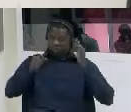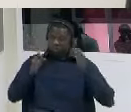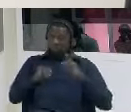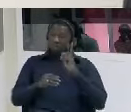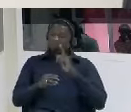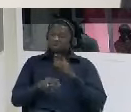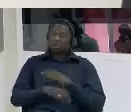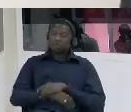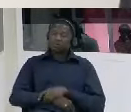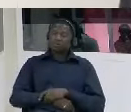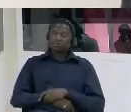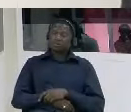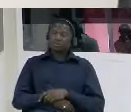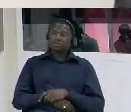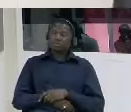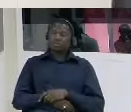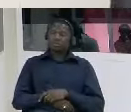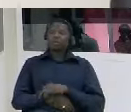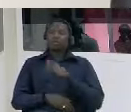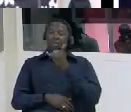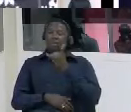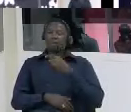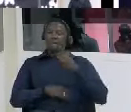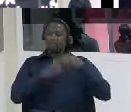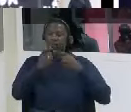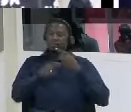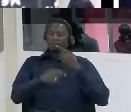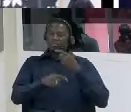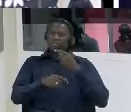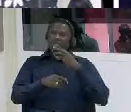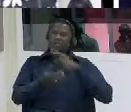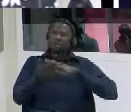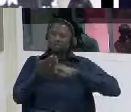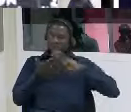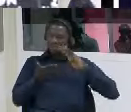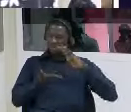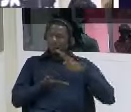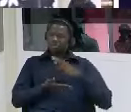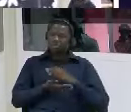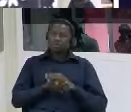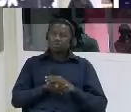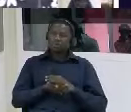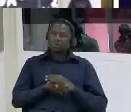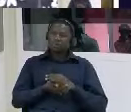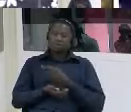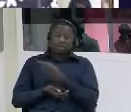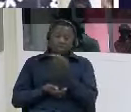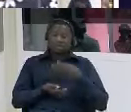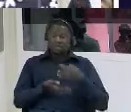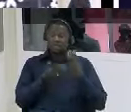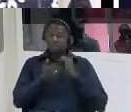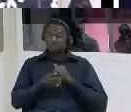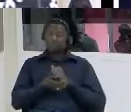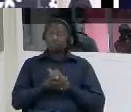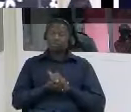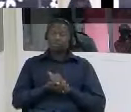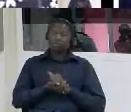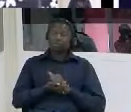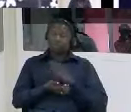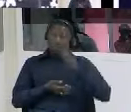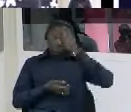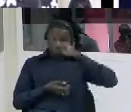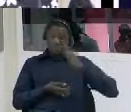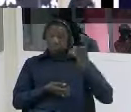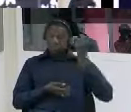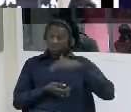yes after sometimes i can say after three weeks they came the police came